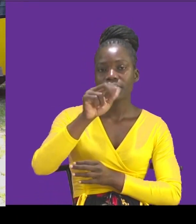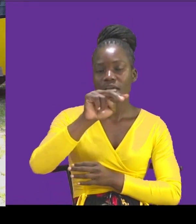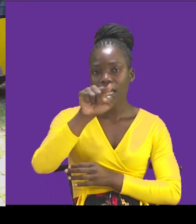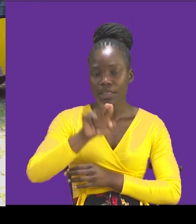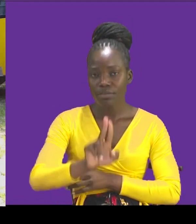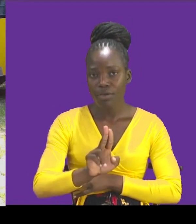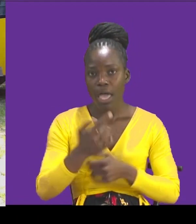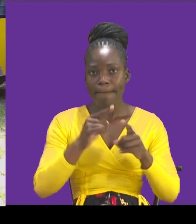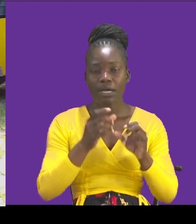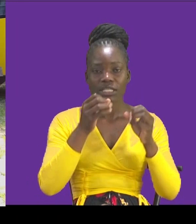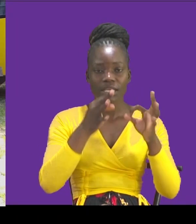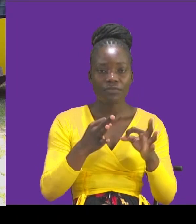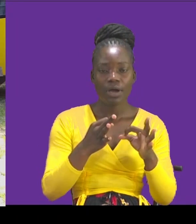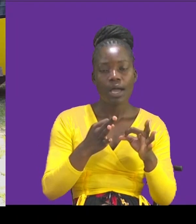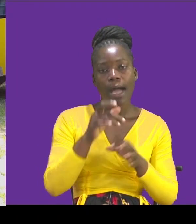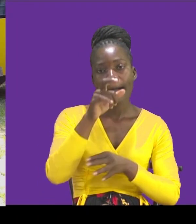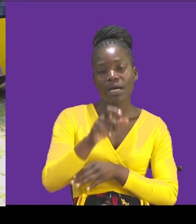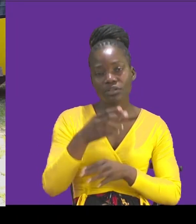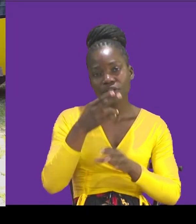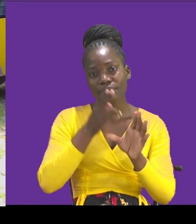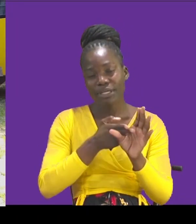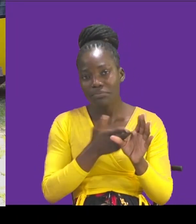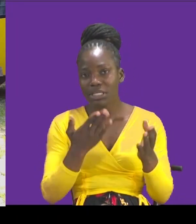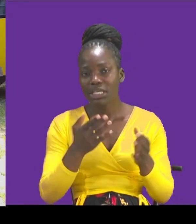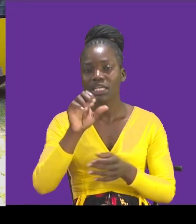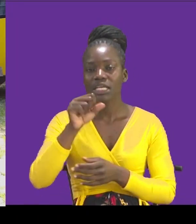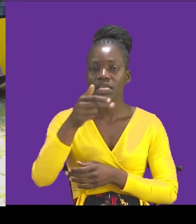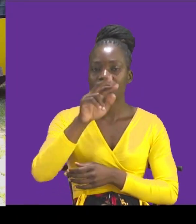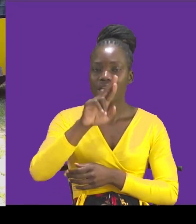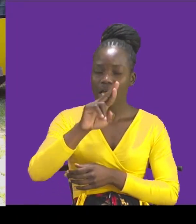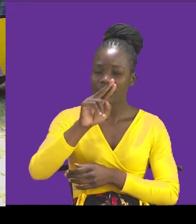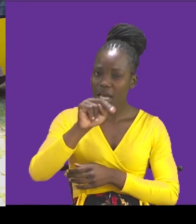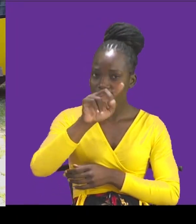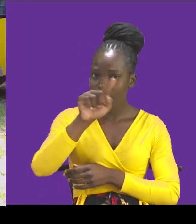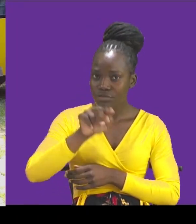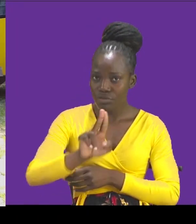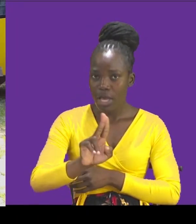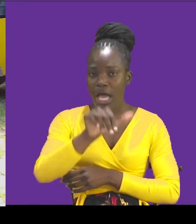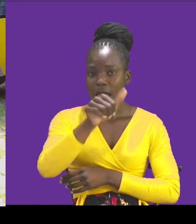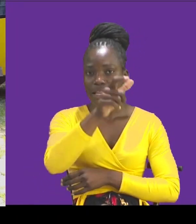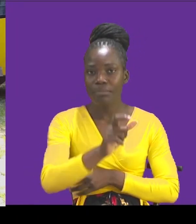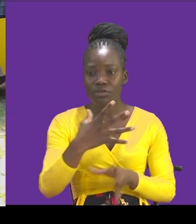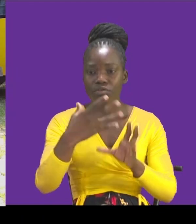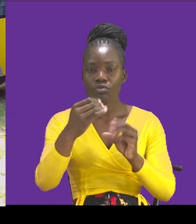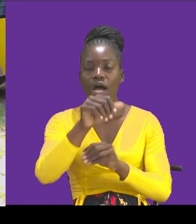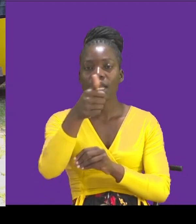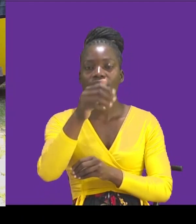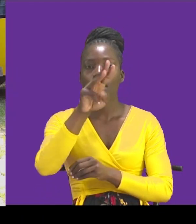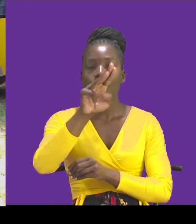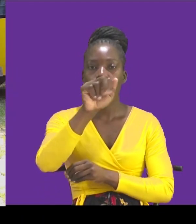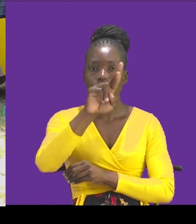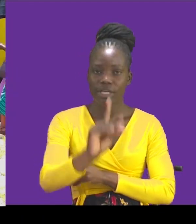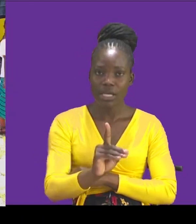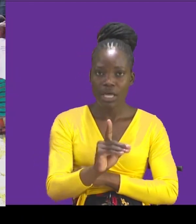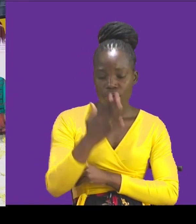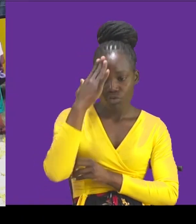If somebody has sounded like me, maybe I'm vying Sean's award. My opinion is that another disabled should go to another award. know,